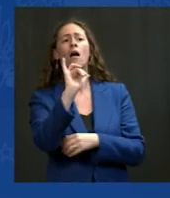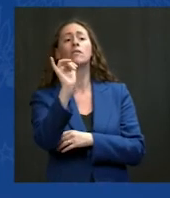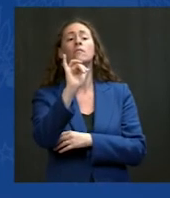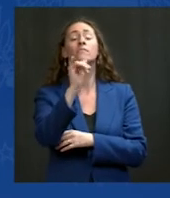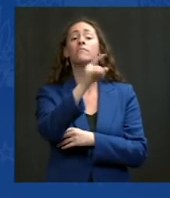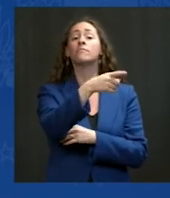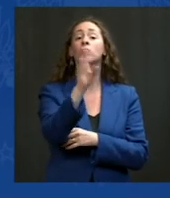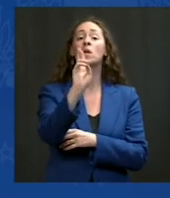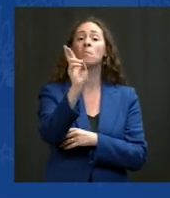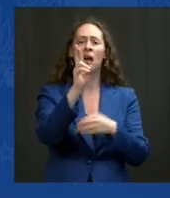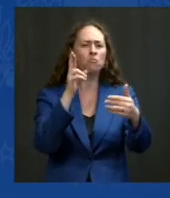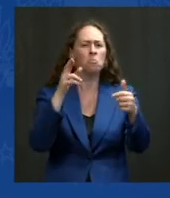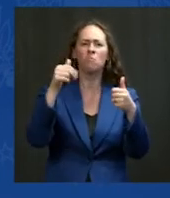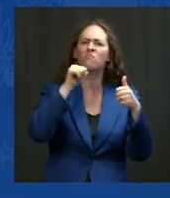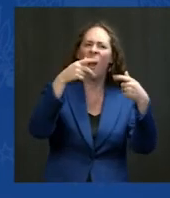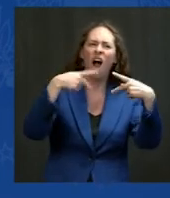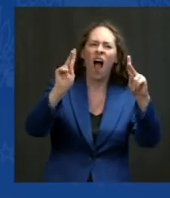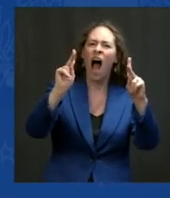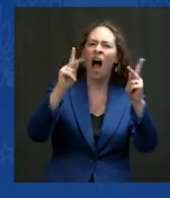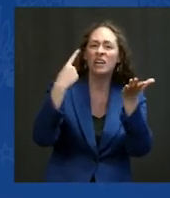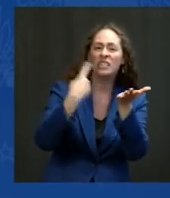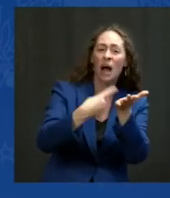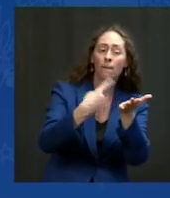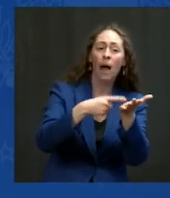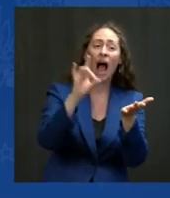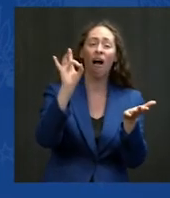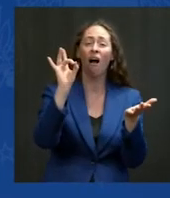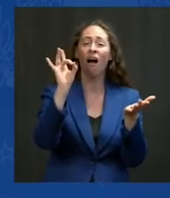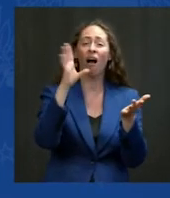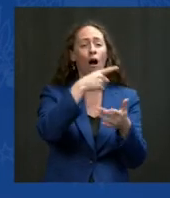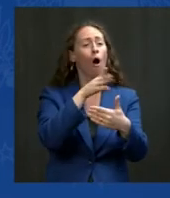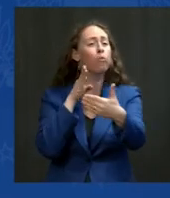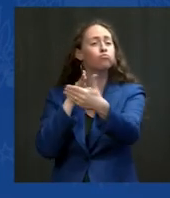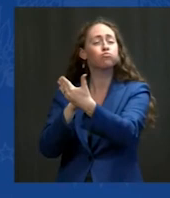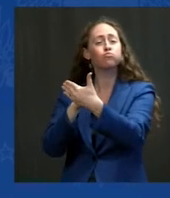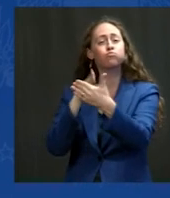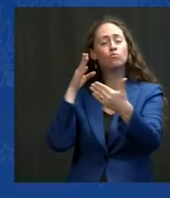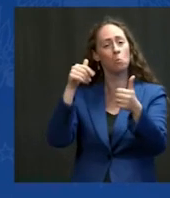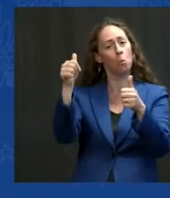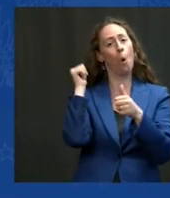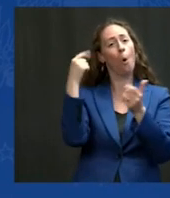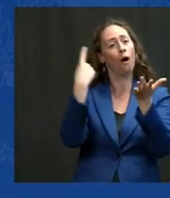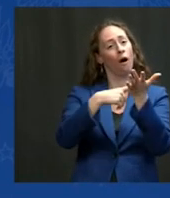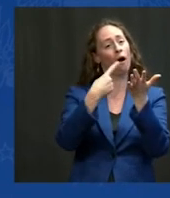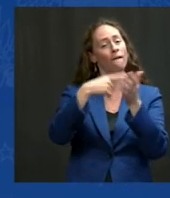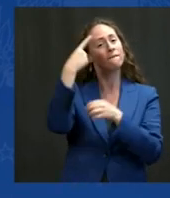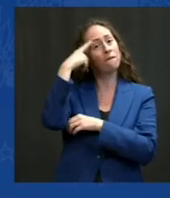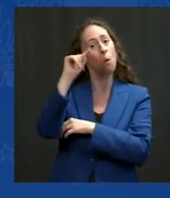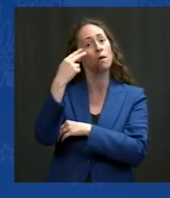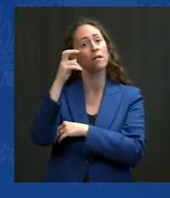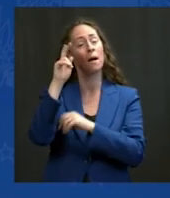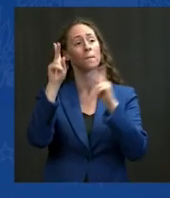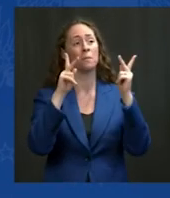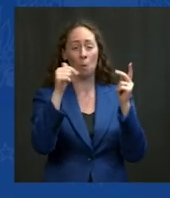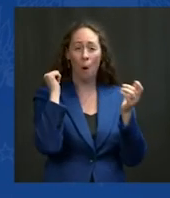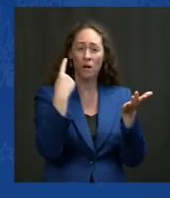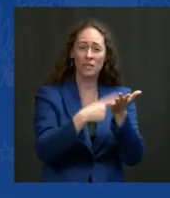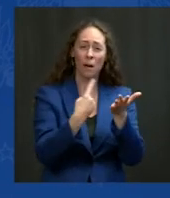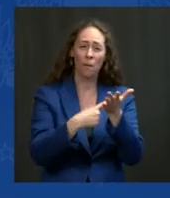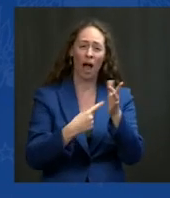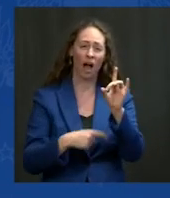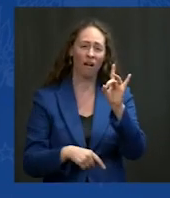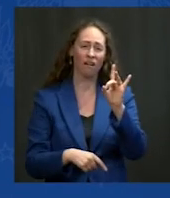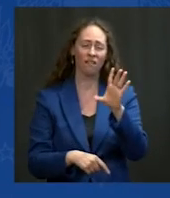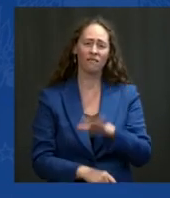even considering, the the People Act. Senate Democrats stood united to protect our